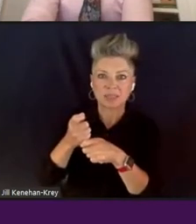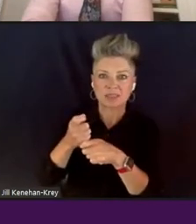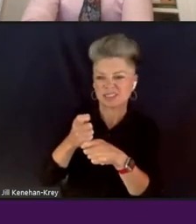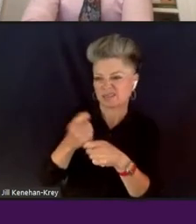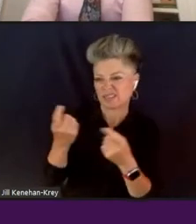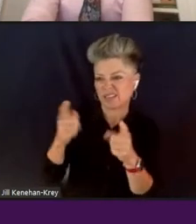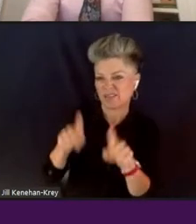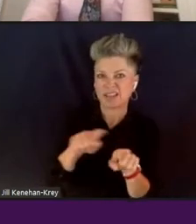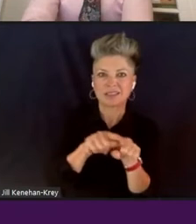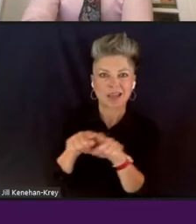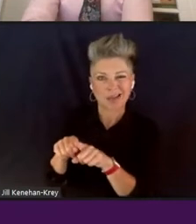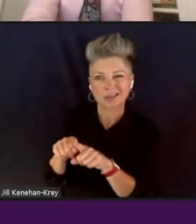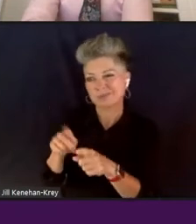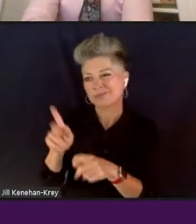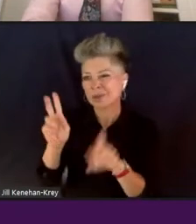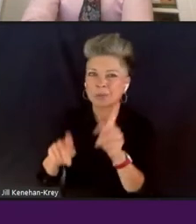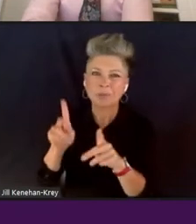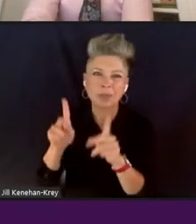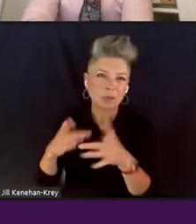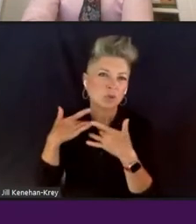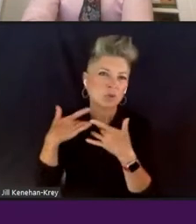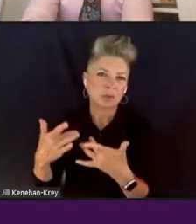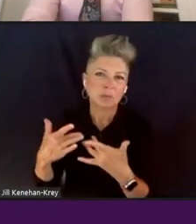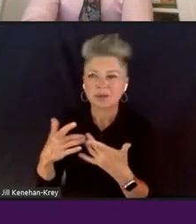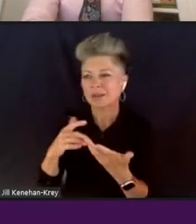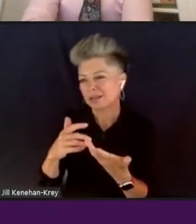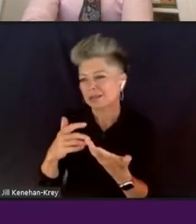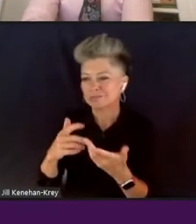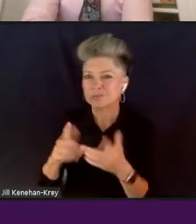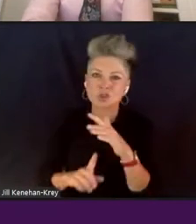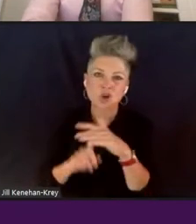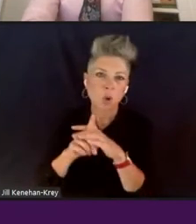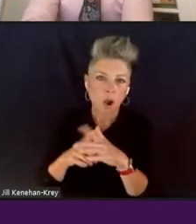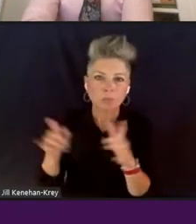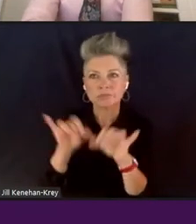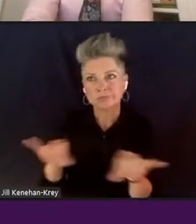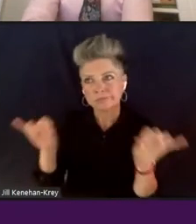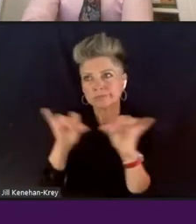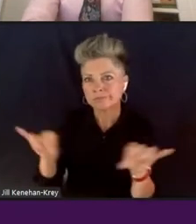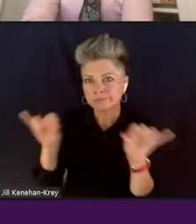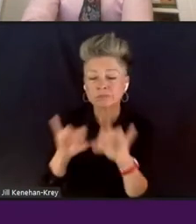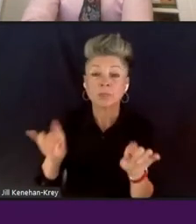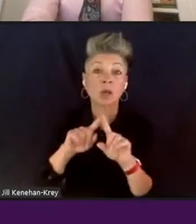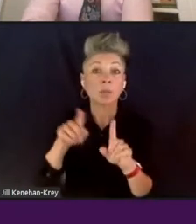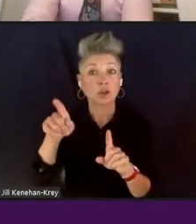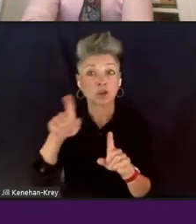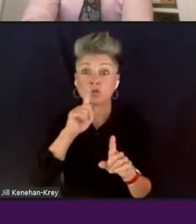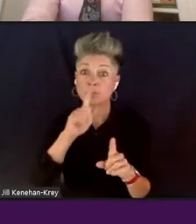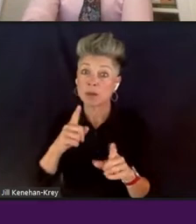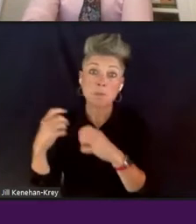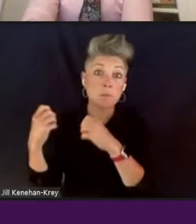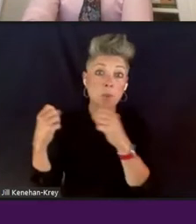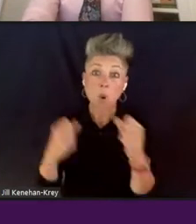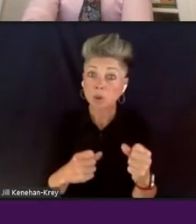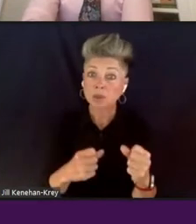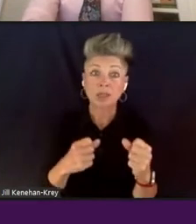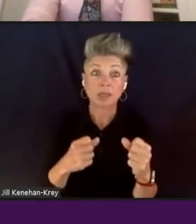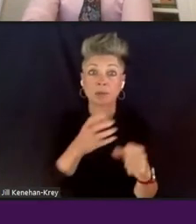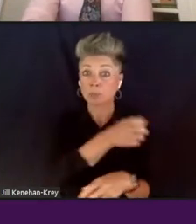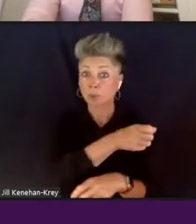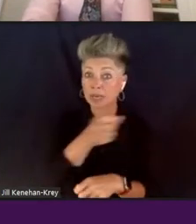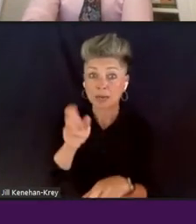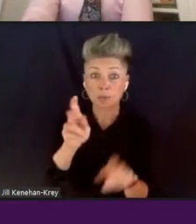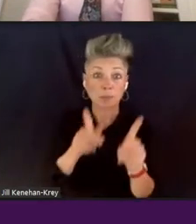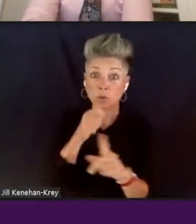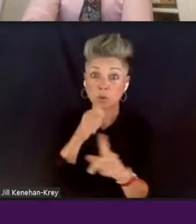been bringing unique panels and conversations to the forefront, and boldly bringing in folks who would